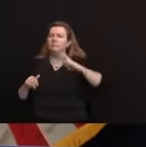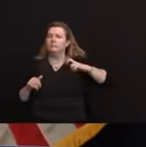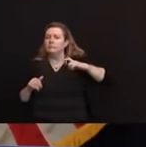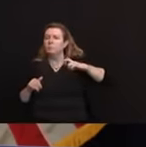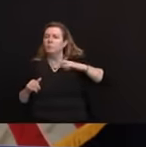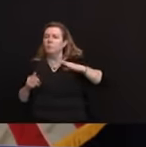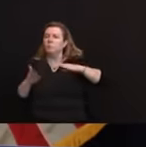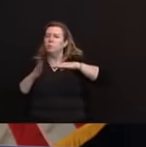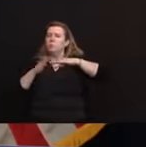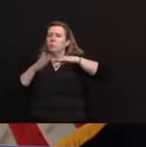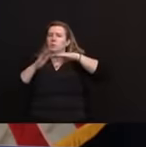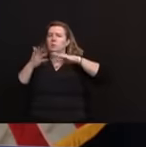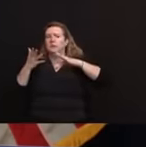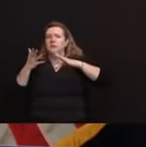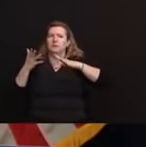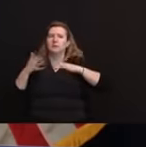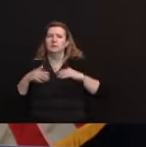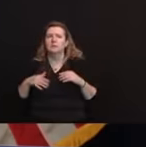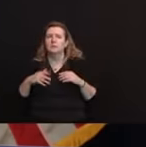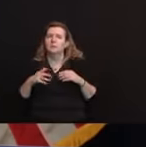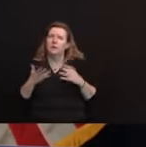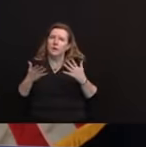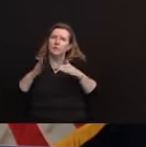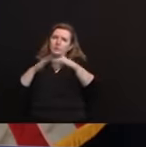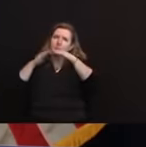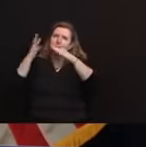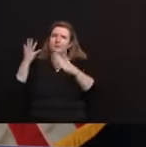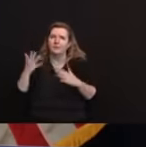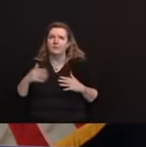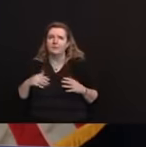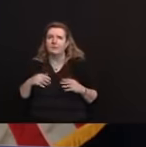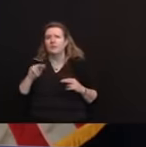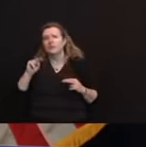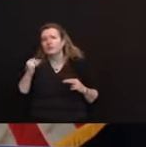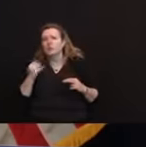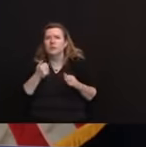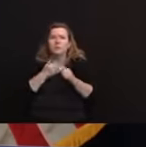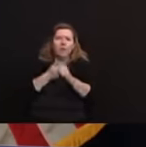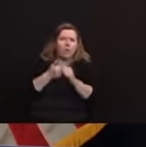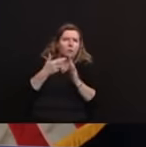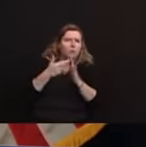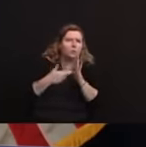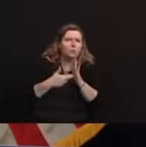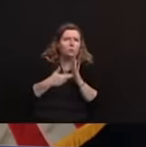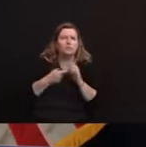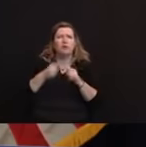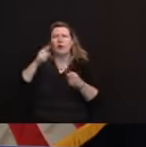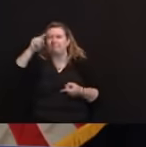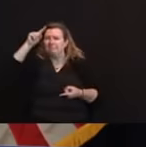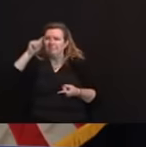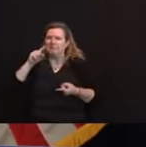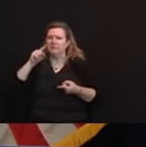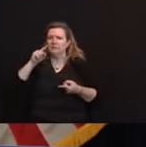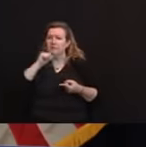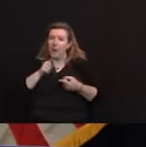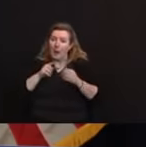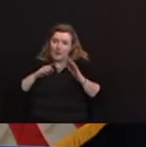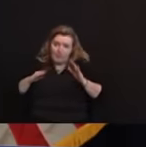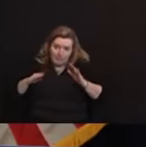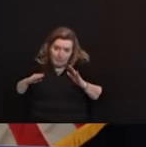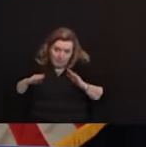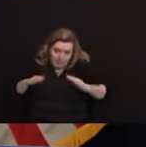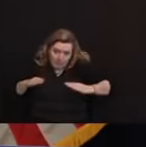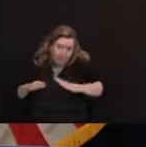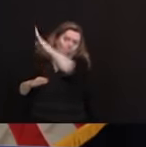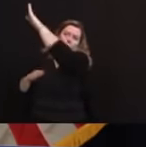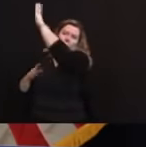I do believe that all the steps that people in New Jersey have taken have stopped us from being a much worse situation than it could have been as